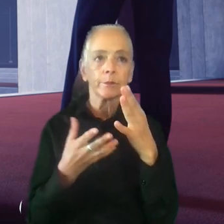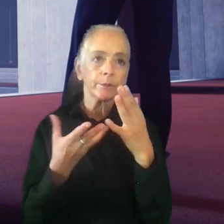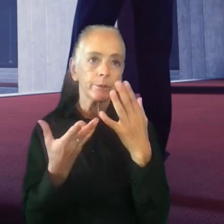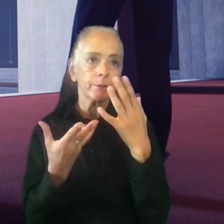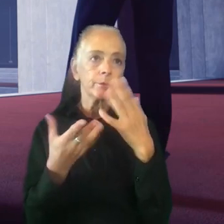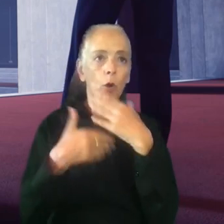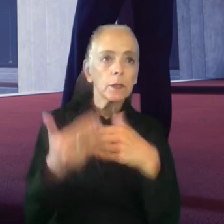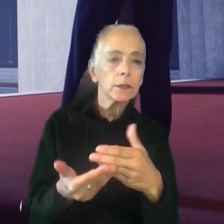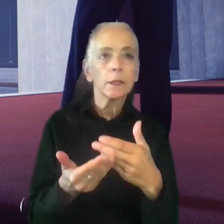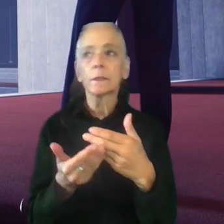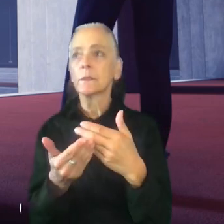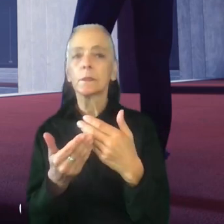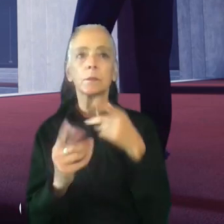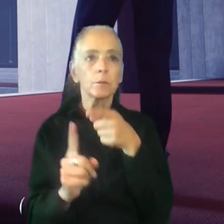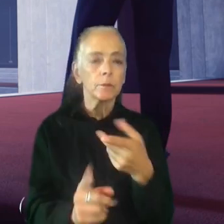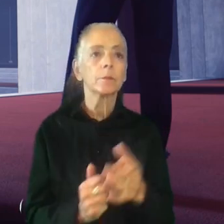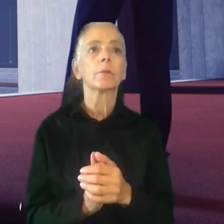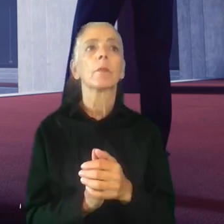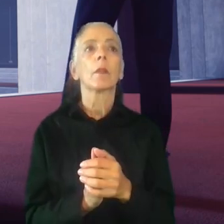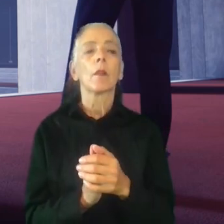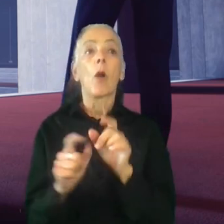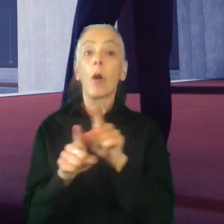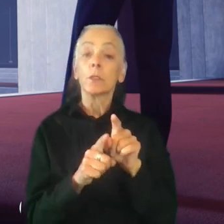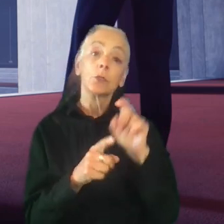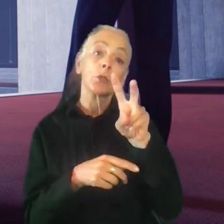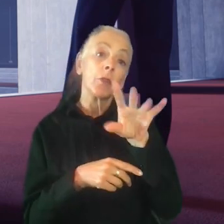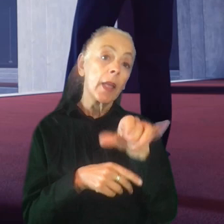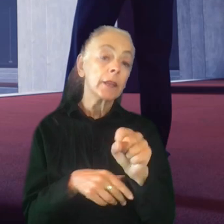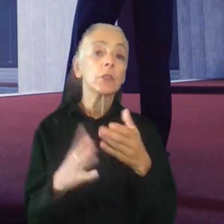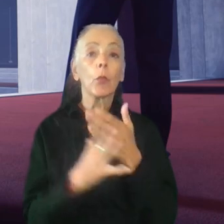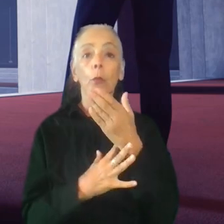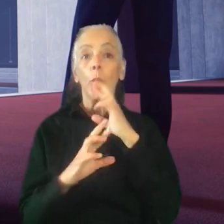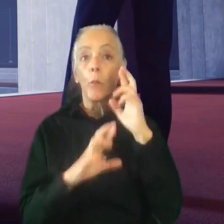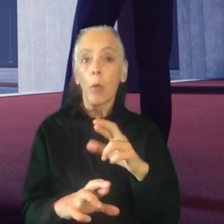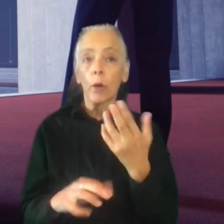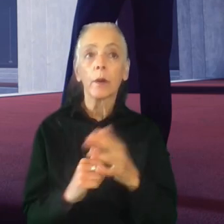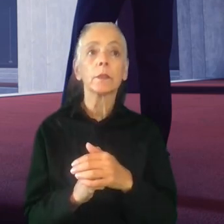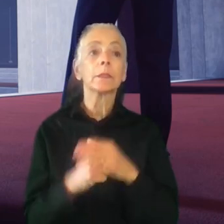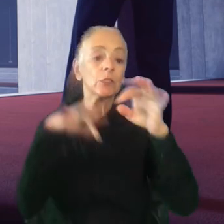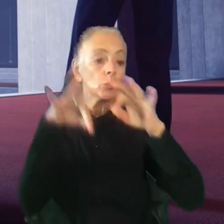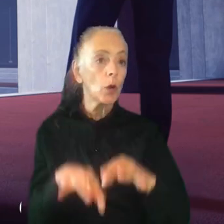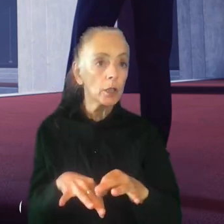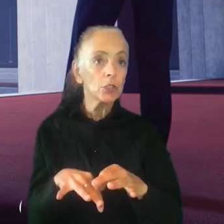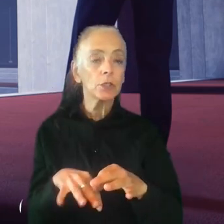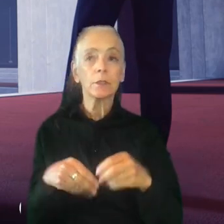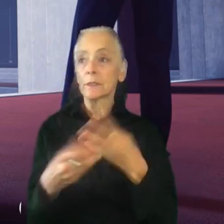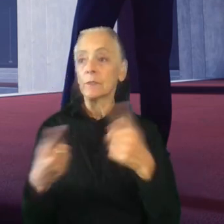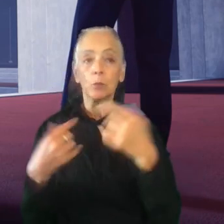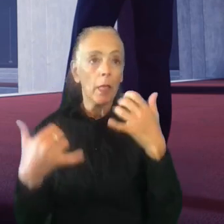doing research could bring. I also read through surveys, through the reports that were being shared, to the instructions given to player.